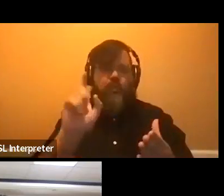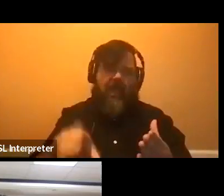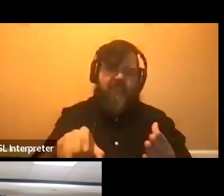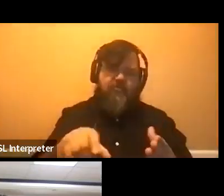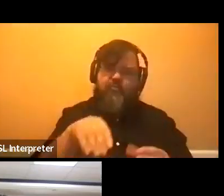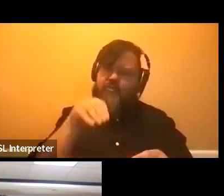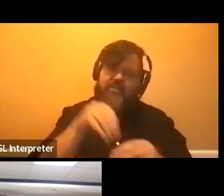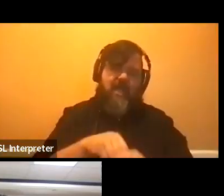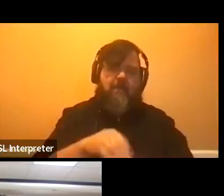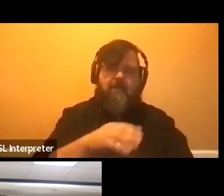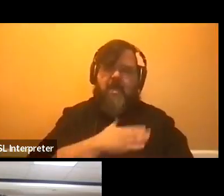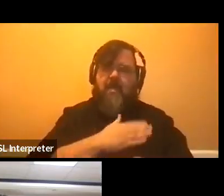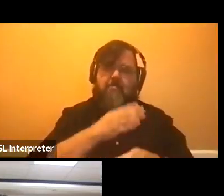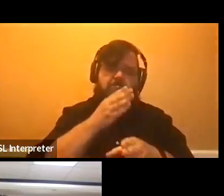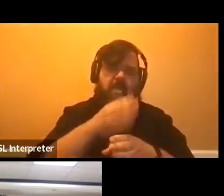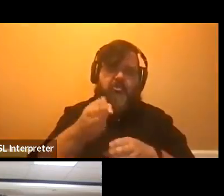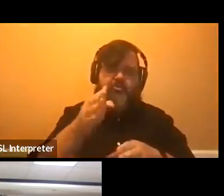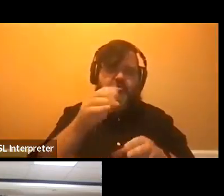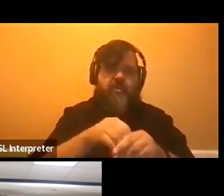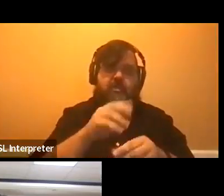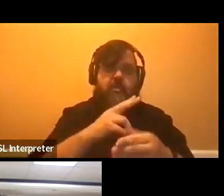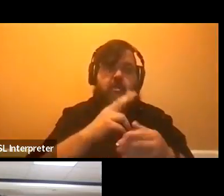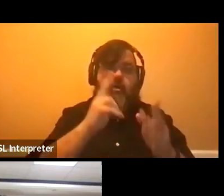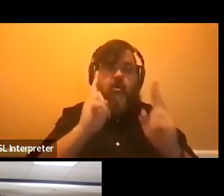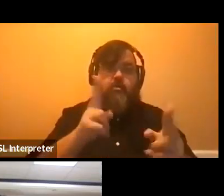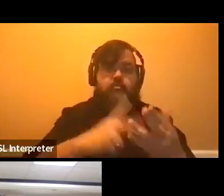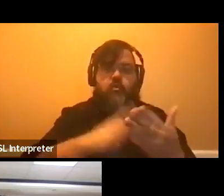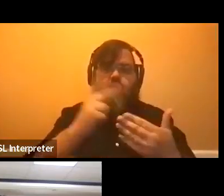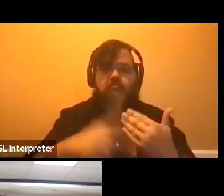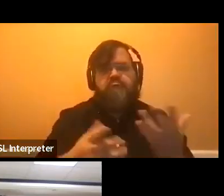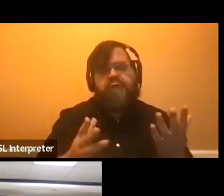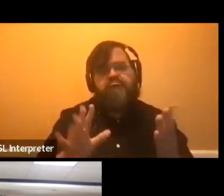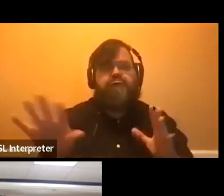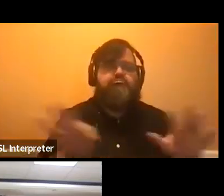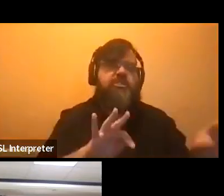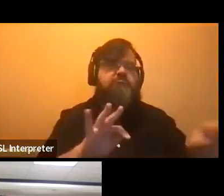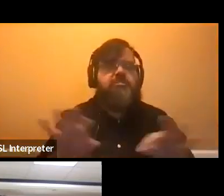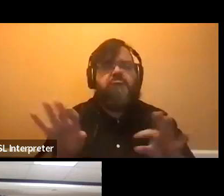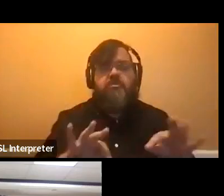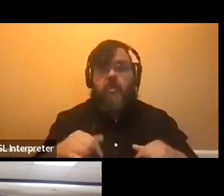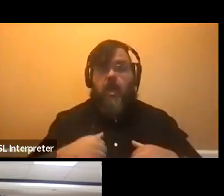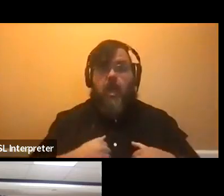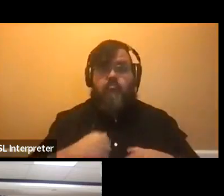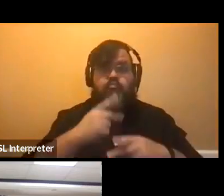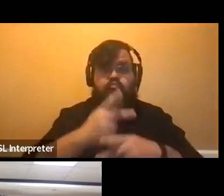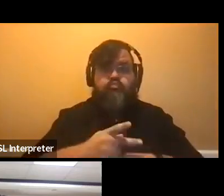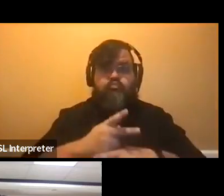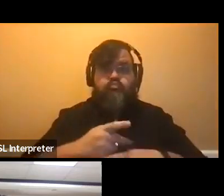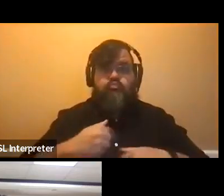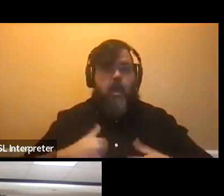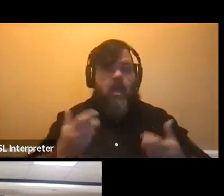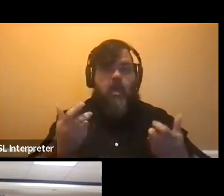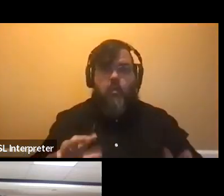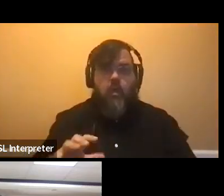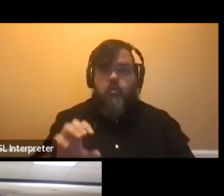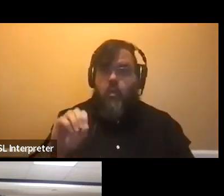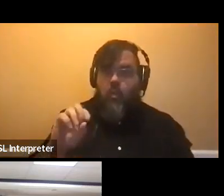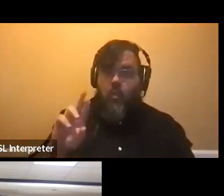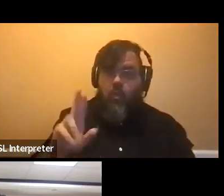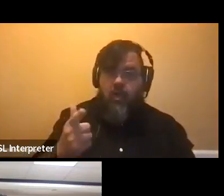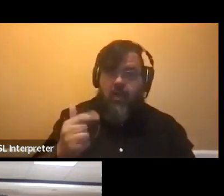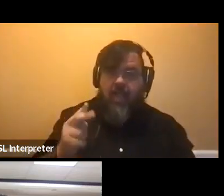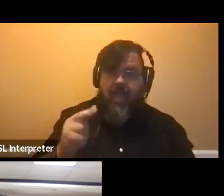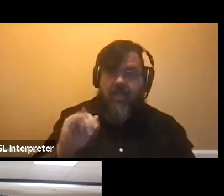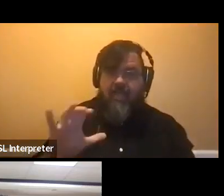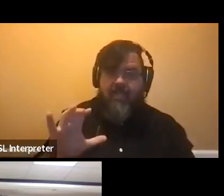major in the honors program, right? So you can kind of pick and choose. So I was a little bit careful, right? I didn't want to take organic chemistry in the honors